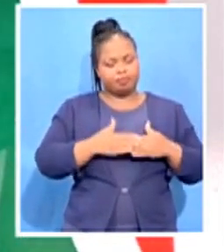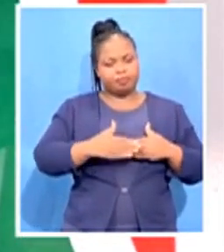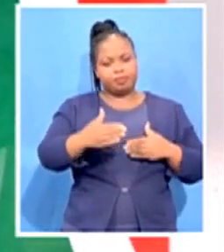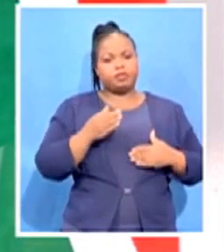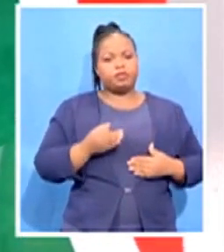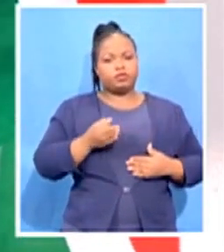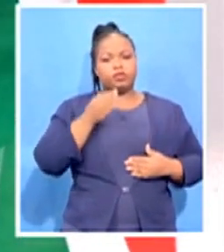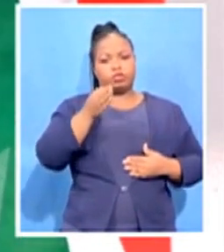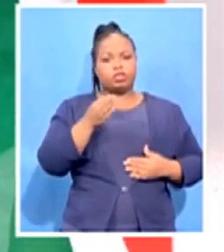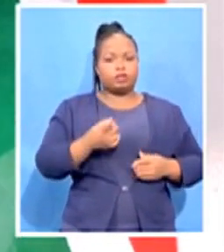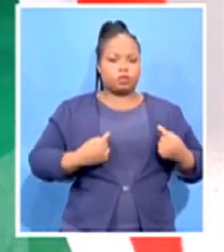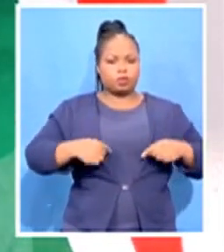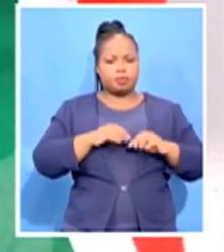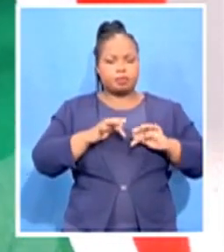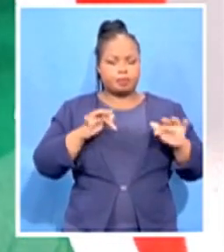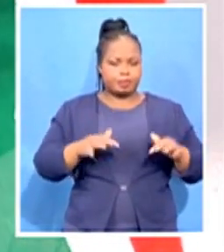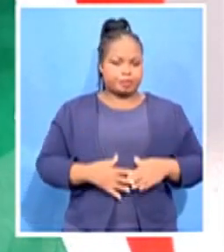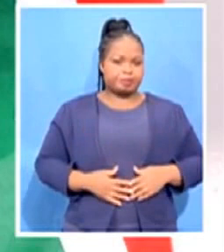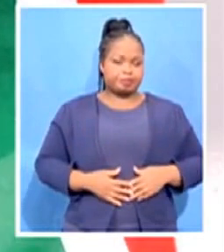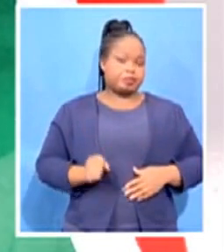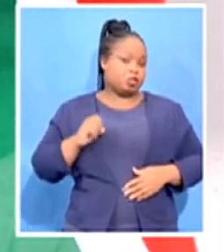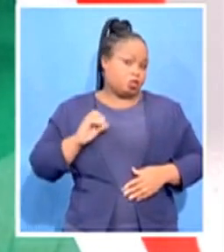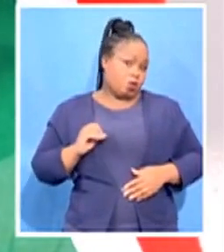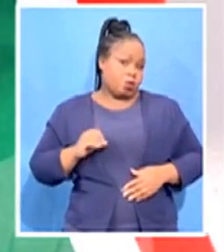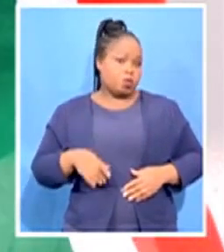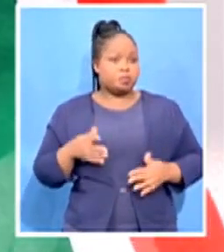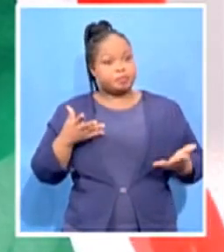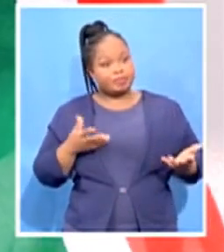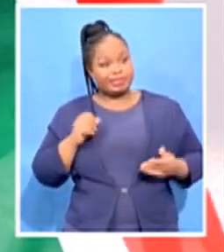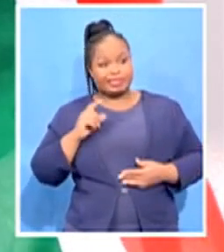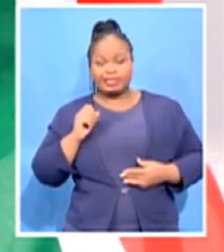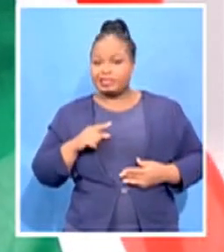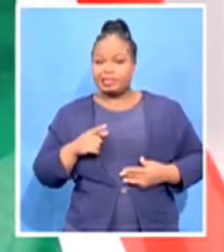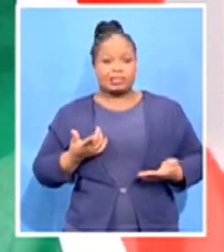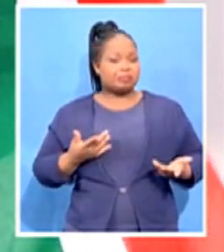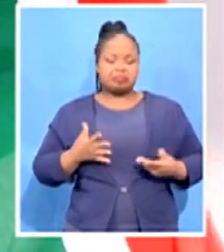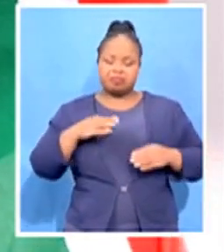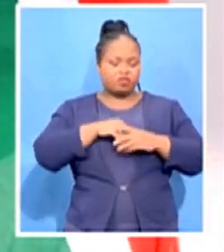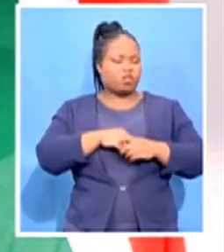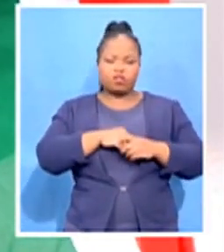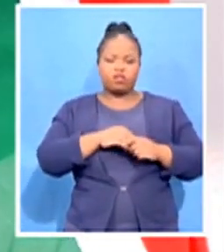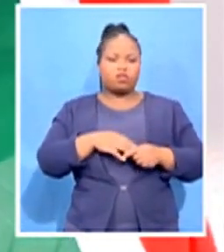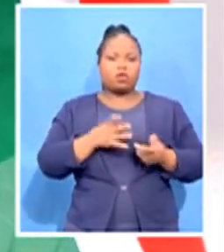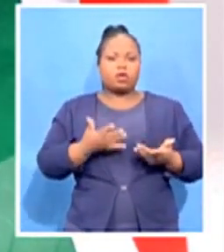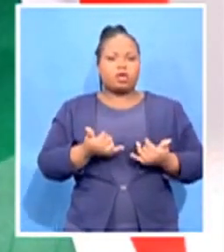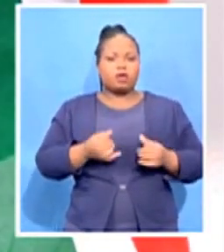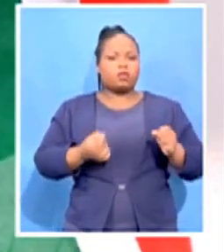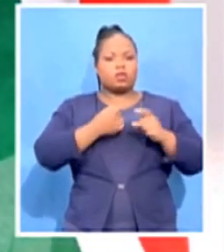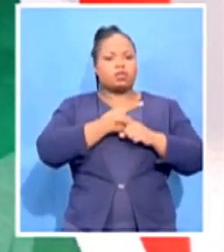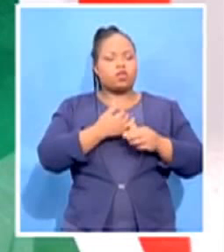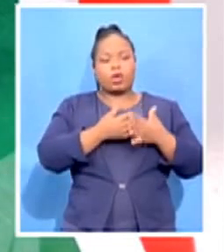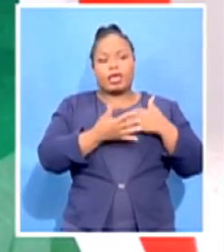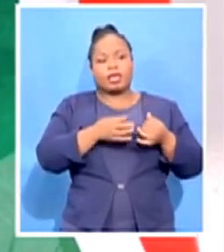So this was nothing to do with going contrary to any resolution. It was a matter of